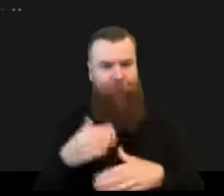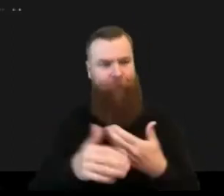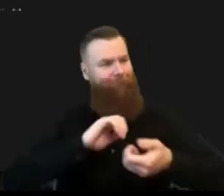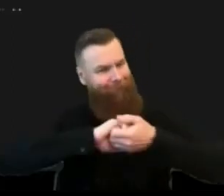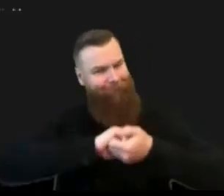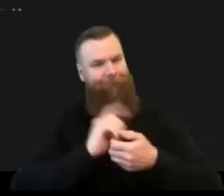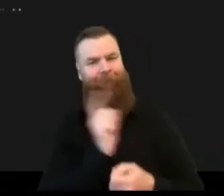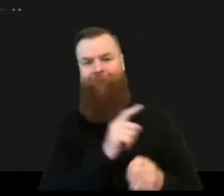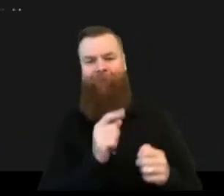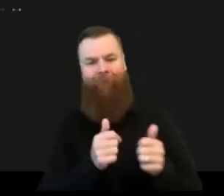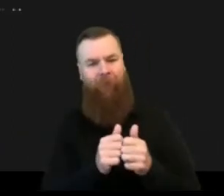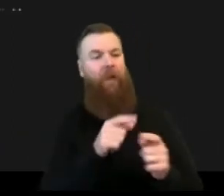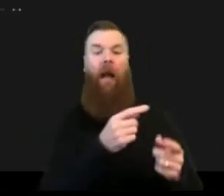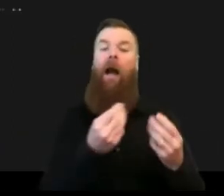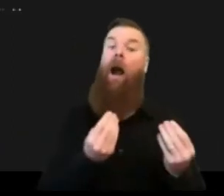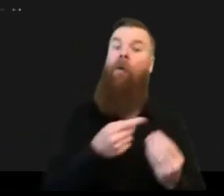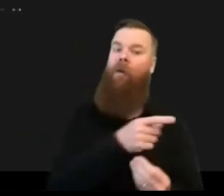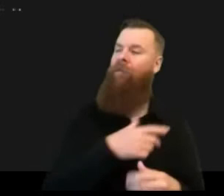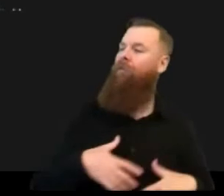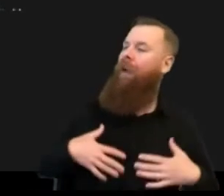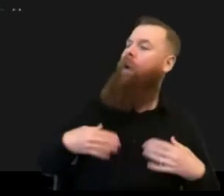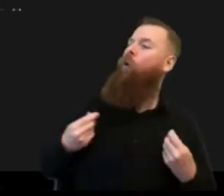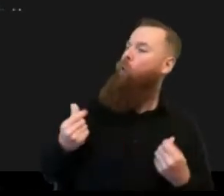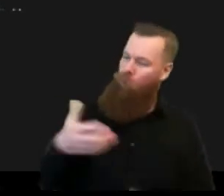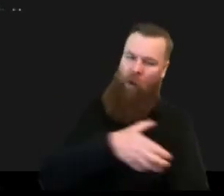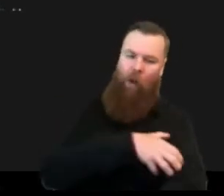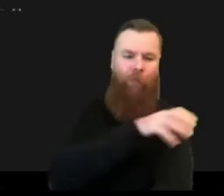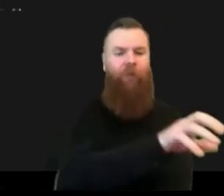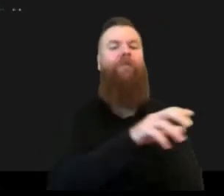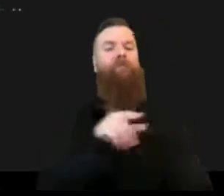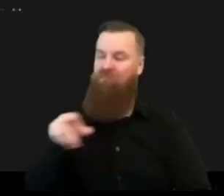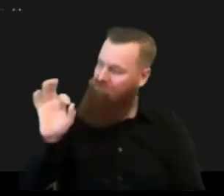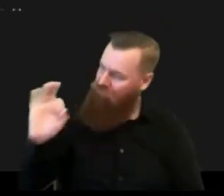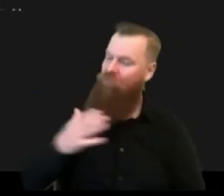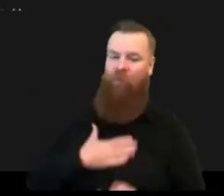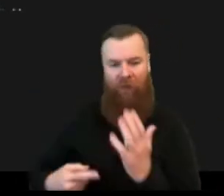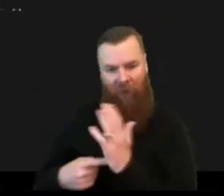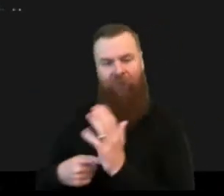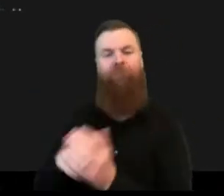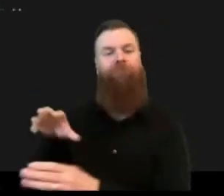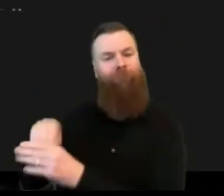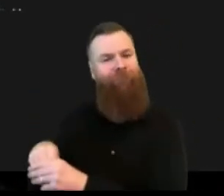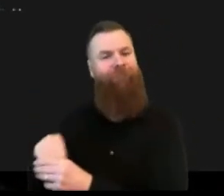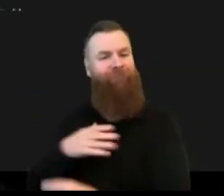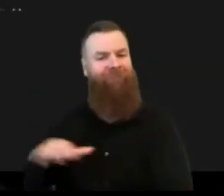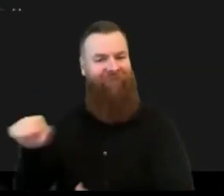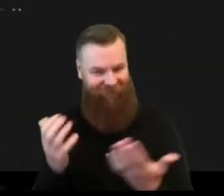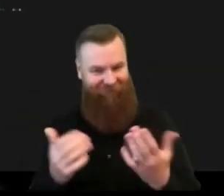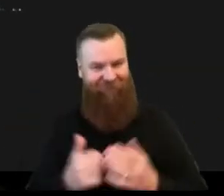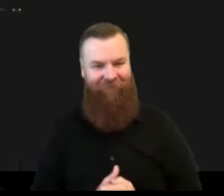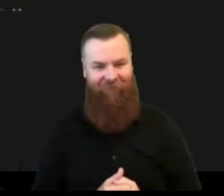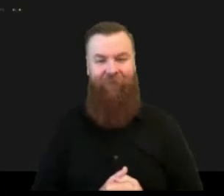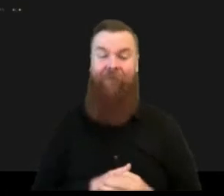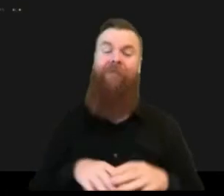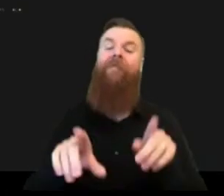information and the last one is really like that many times there's a you know a lack of communication between who's producing the